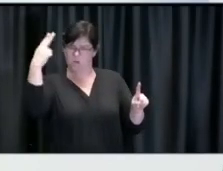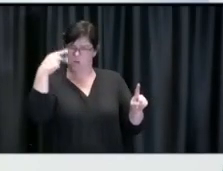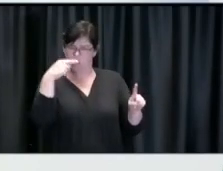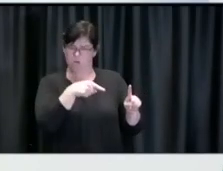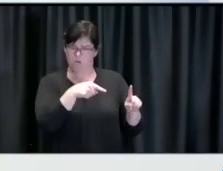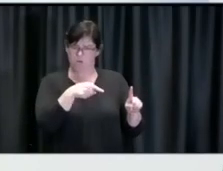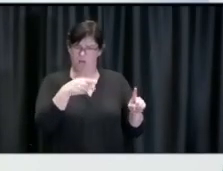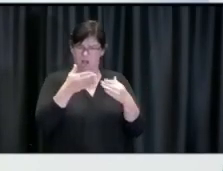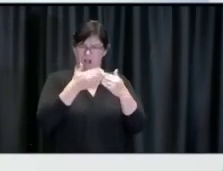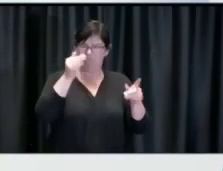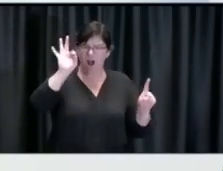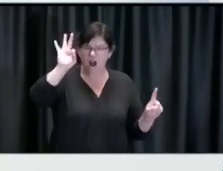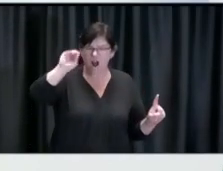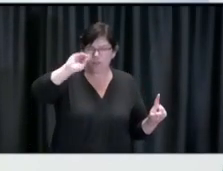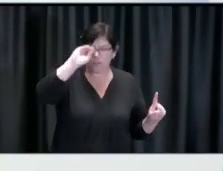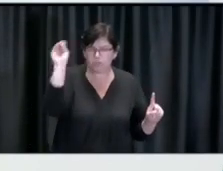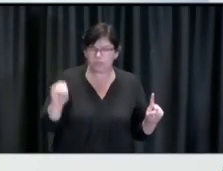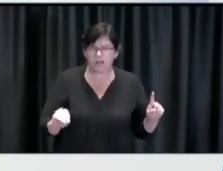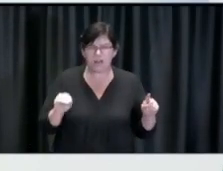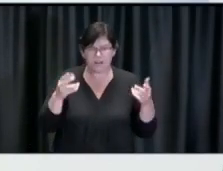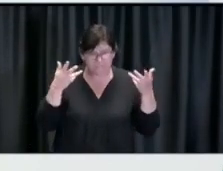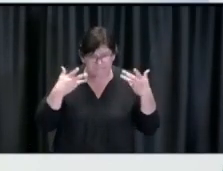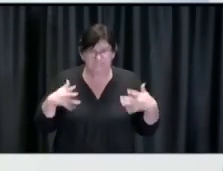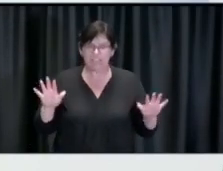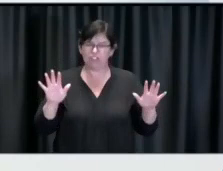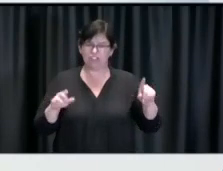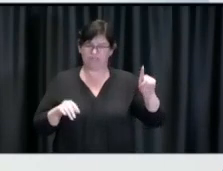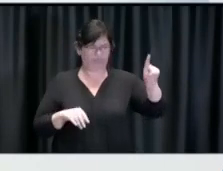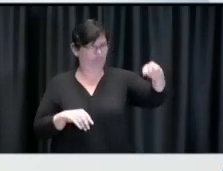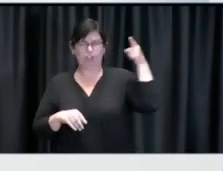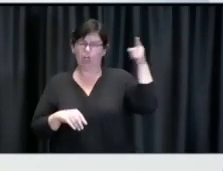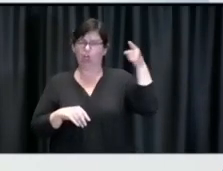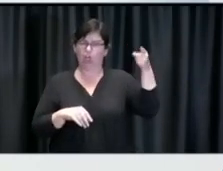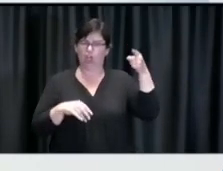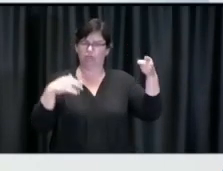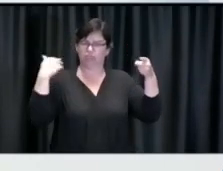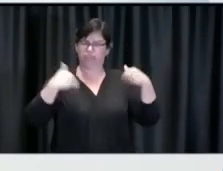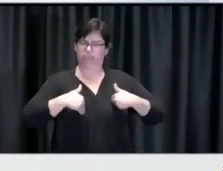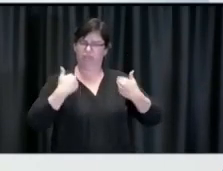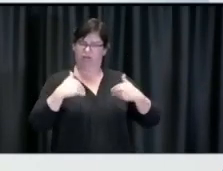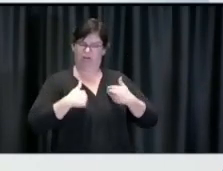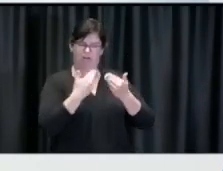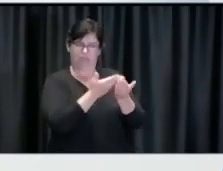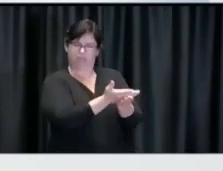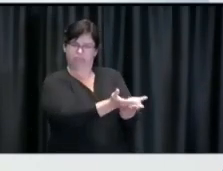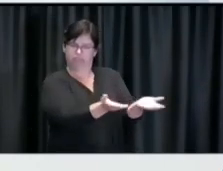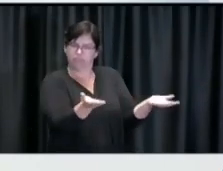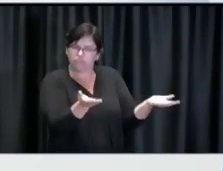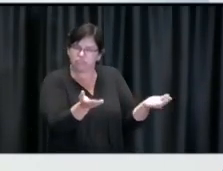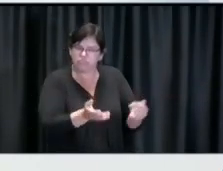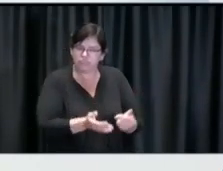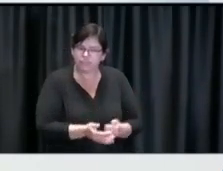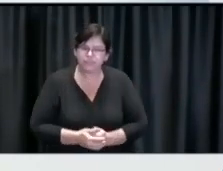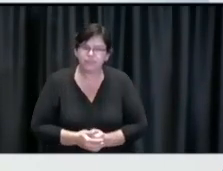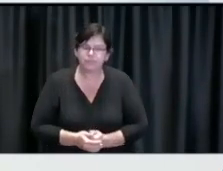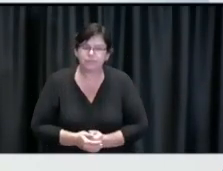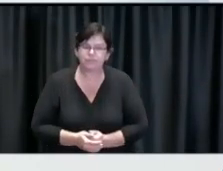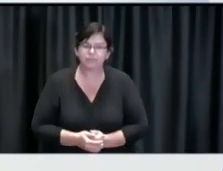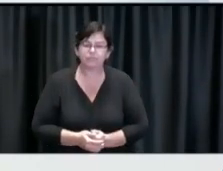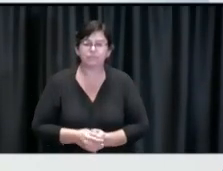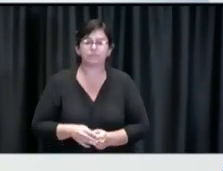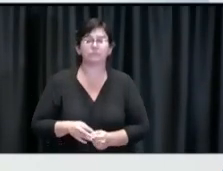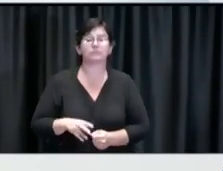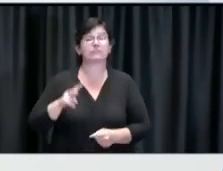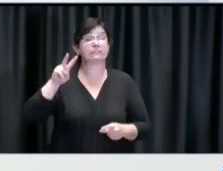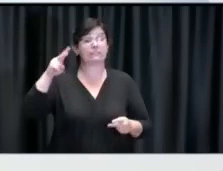weeks to let your body build up best protection. In terms of how we're doing on vaccination,